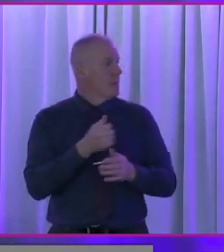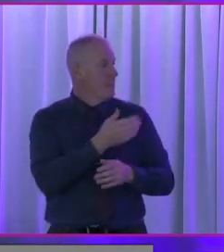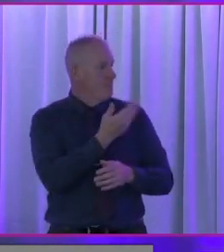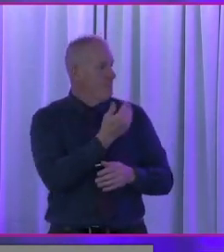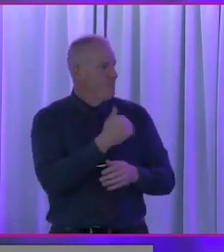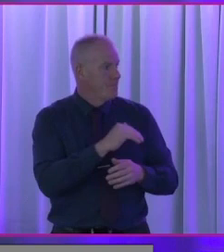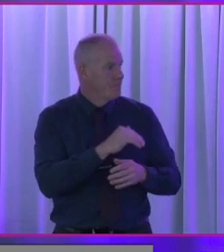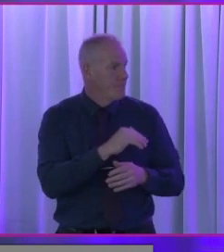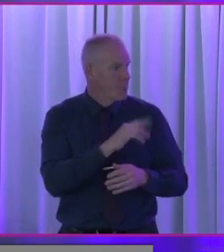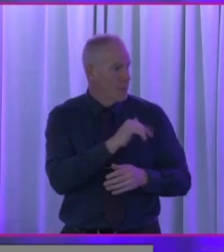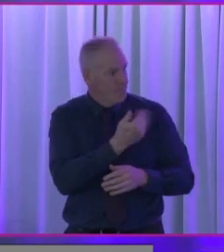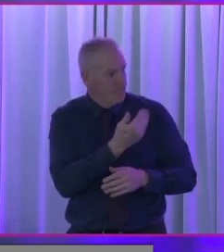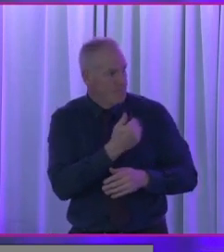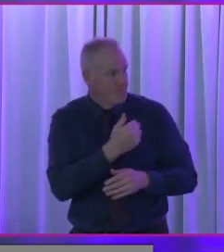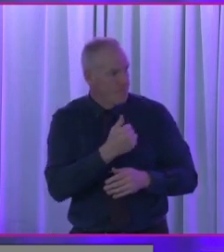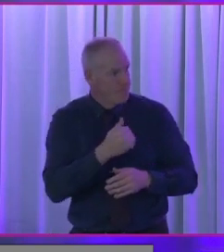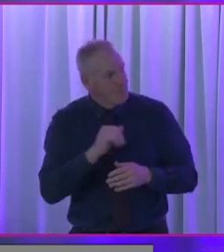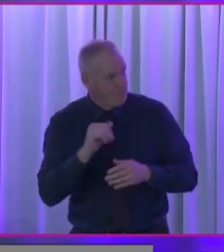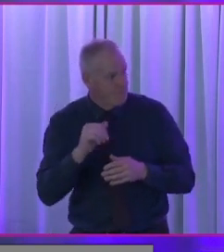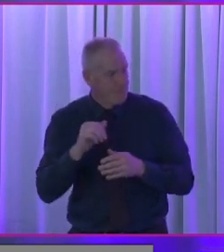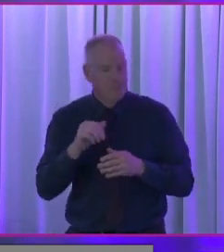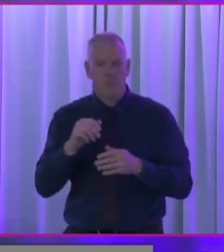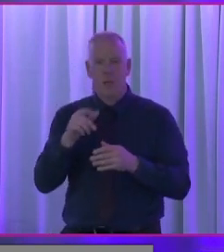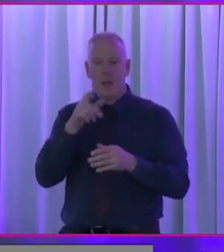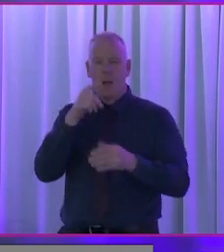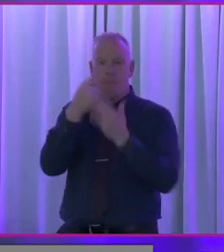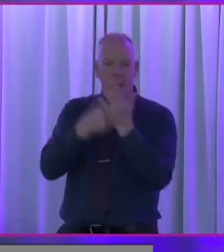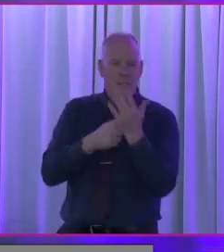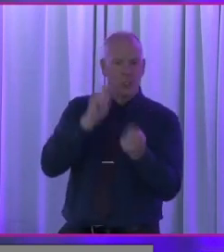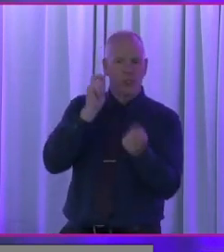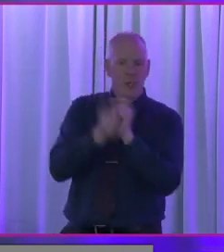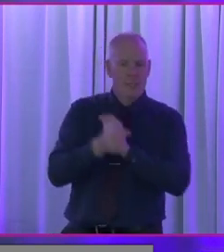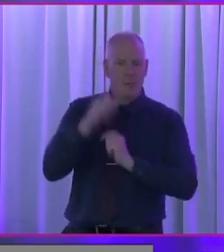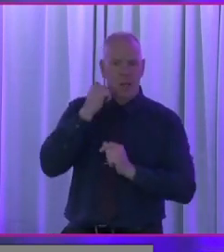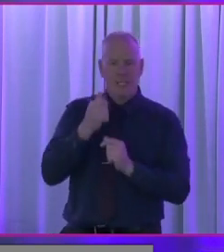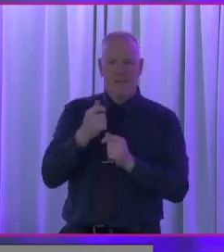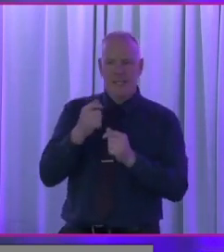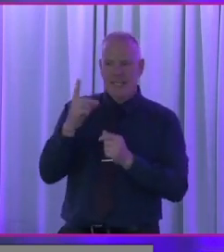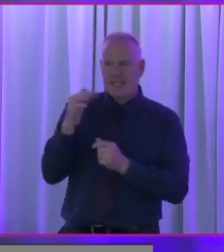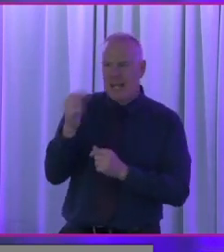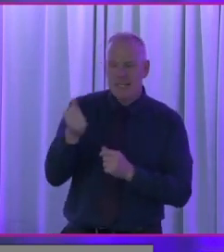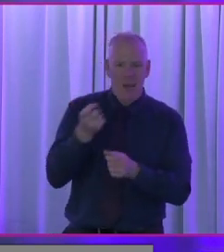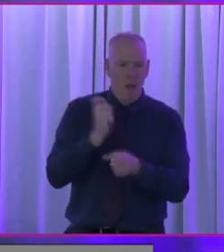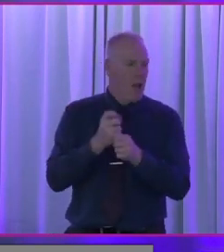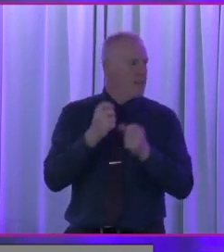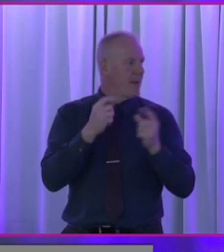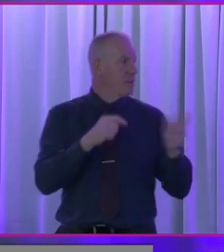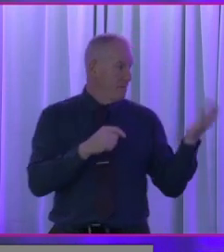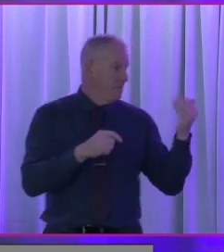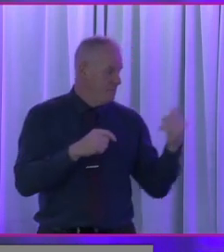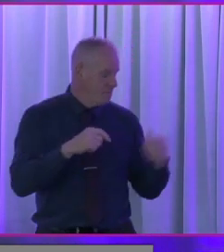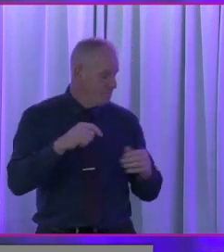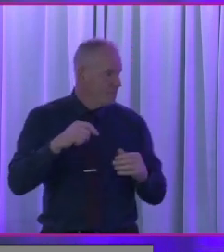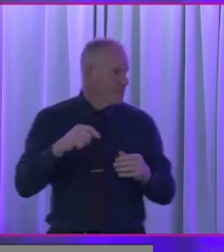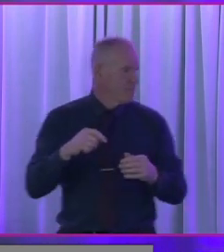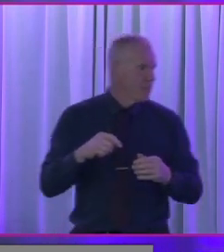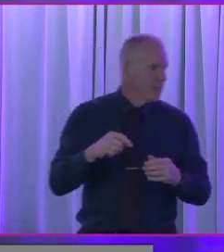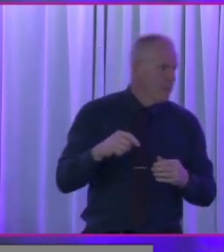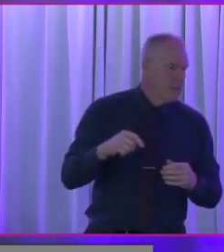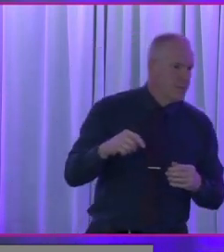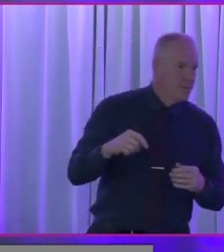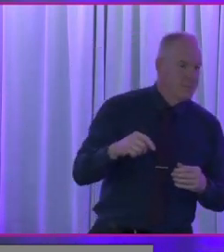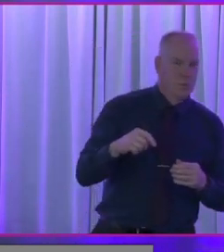happens in this country on the basis of data and hard evidence. Our job in the years ahead is to capture